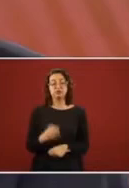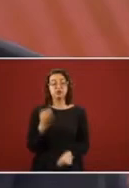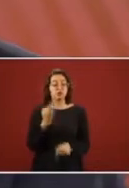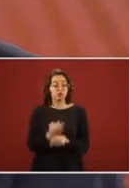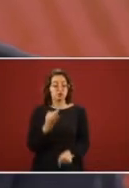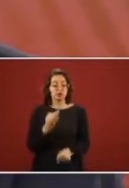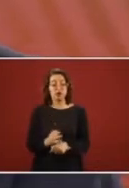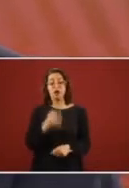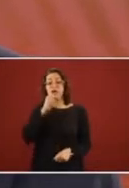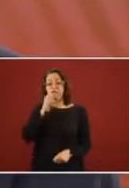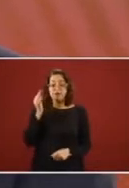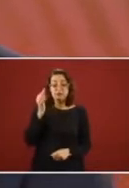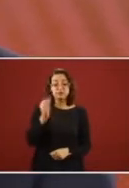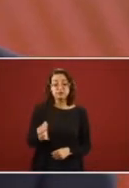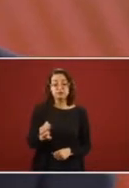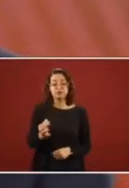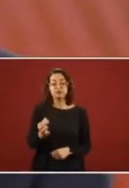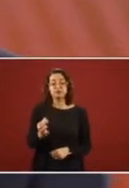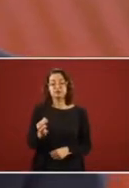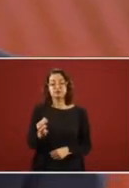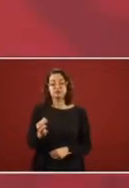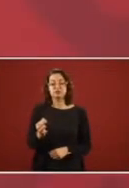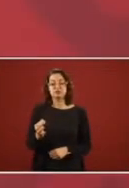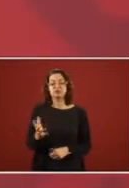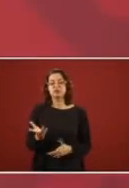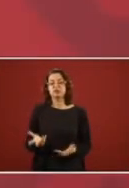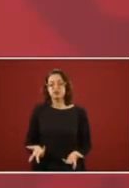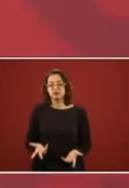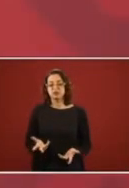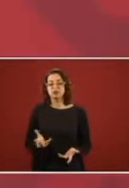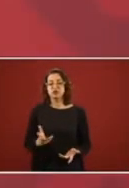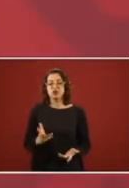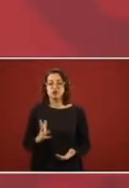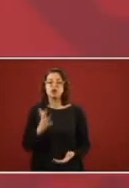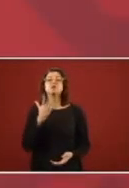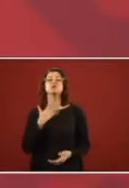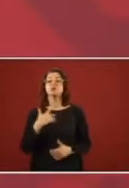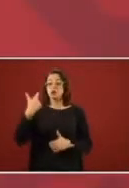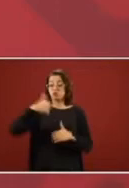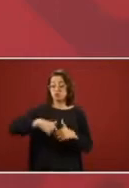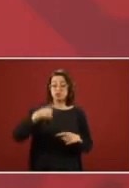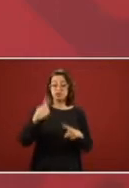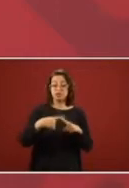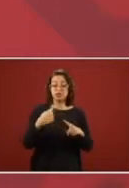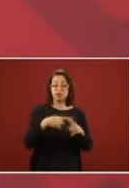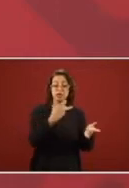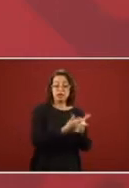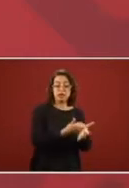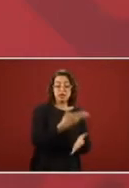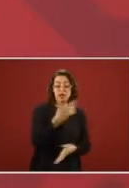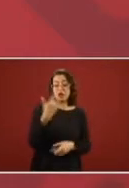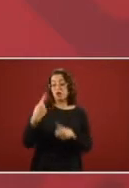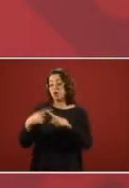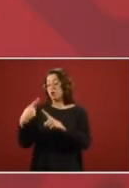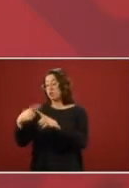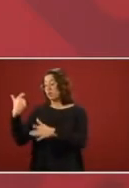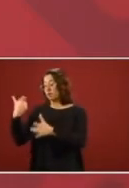que, así como tenemos el quien es quien en los precios de combustible, cada semana